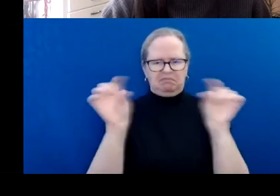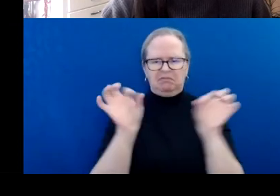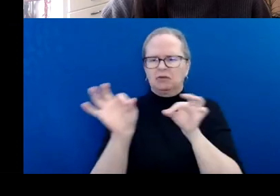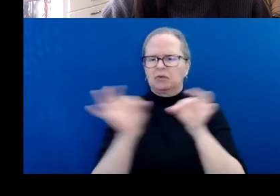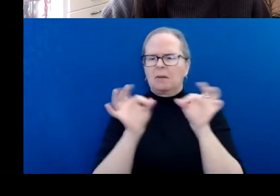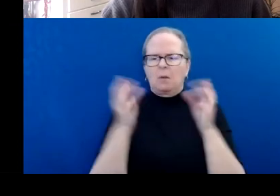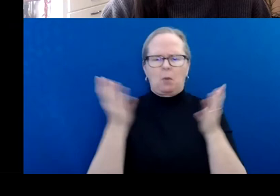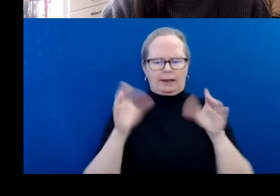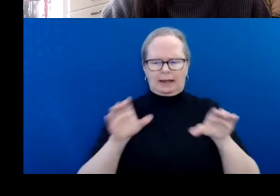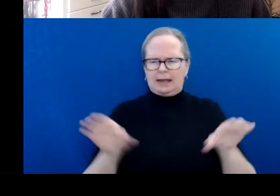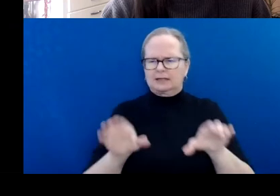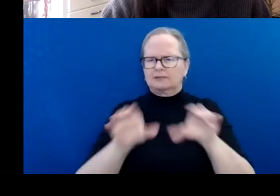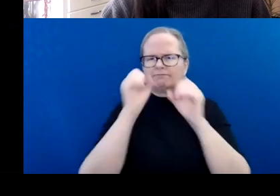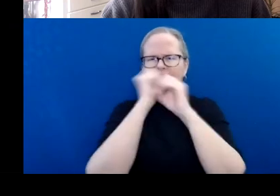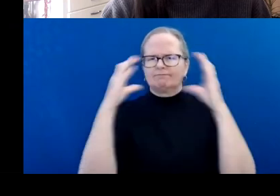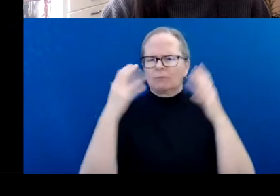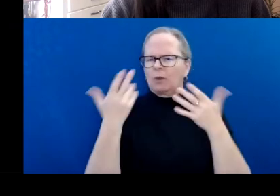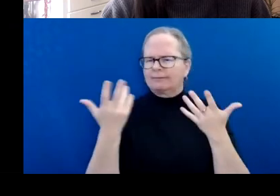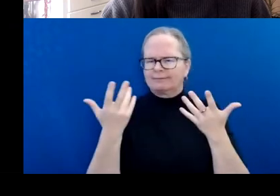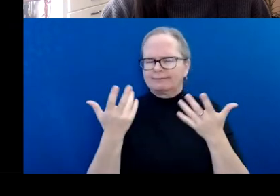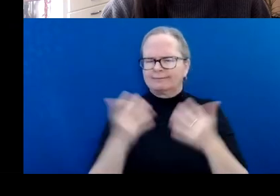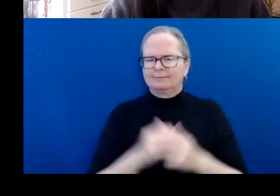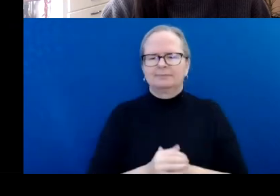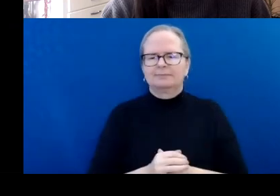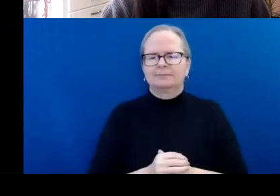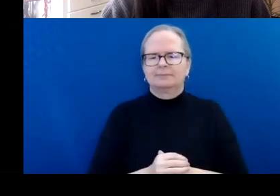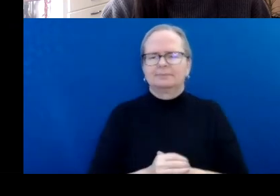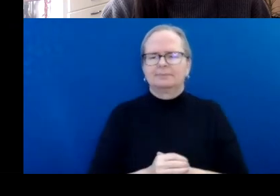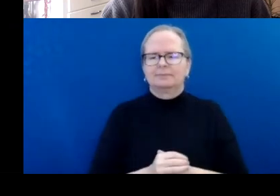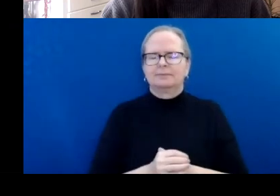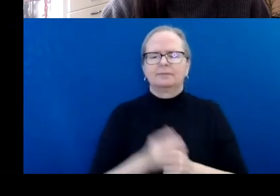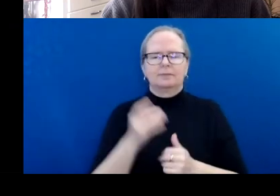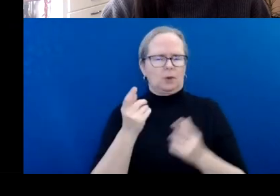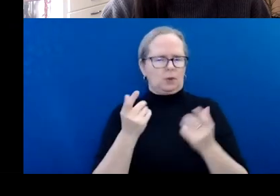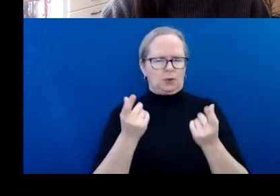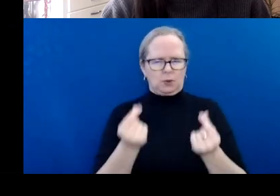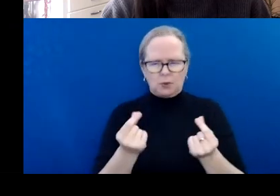Meaning that you'll basically tell us what you want to do with the grant in 25 words or less.